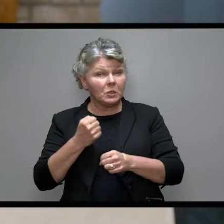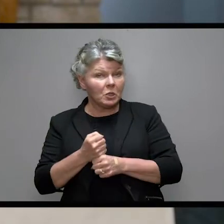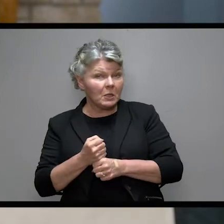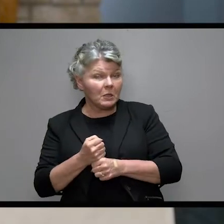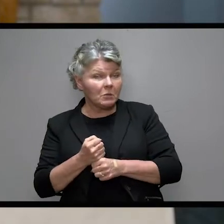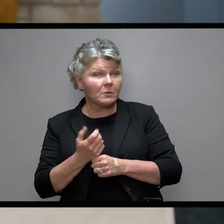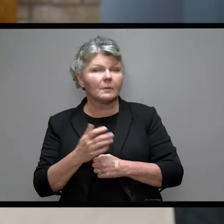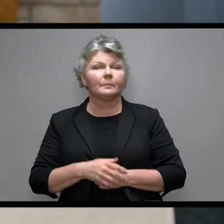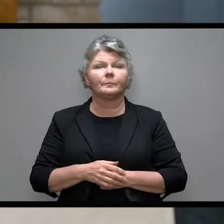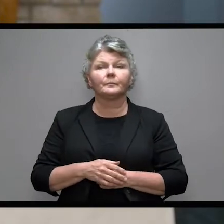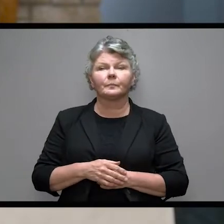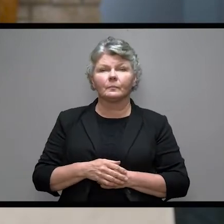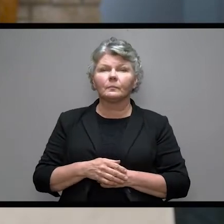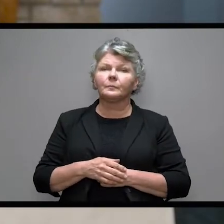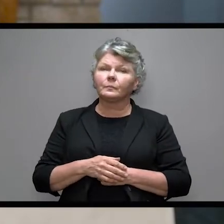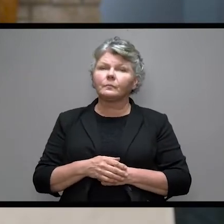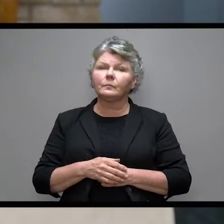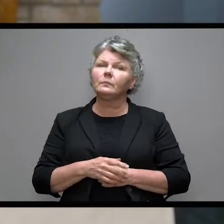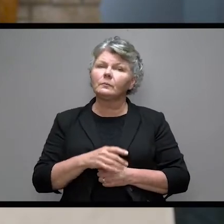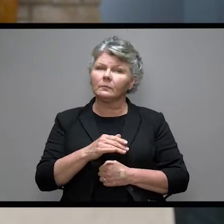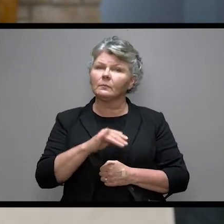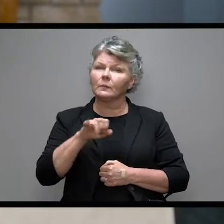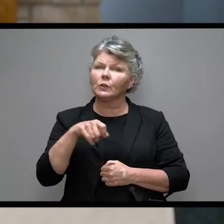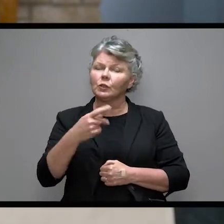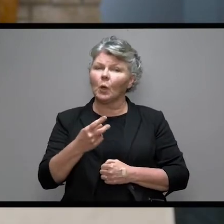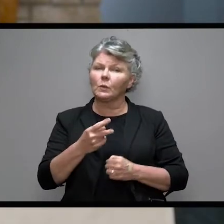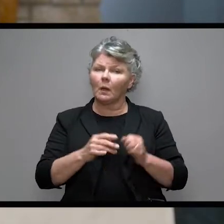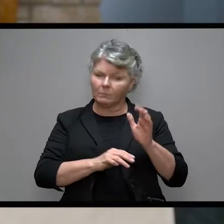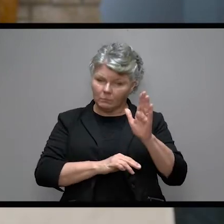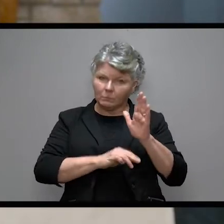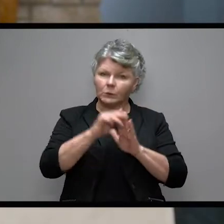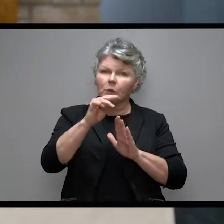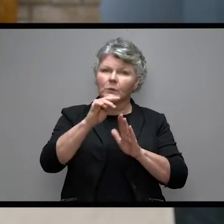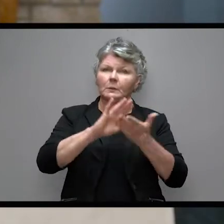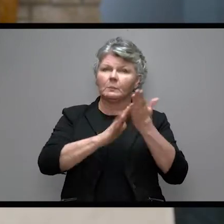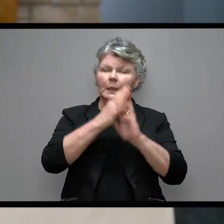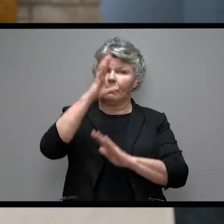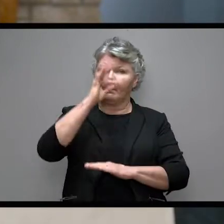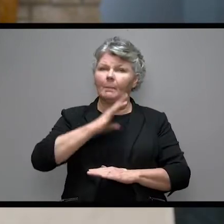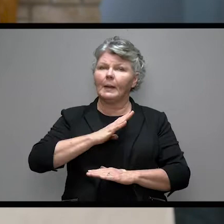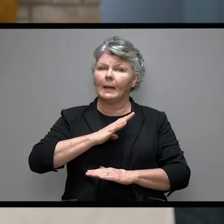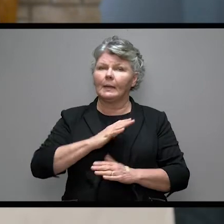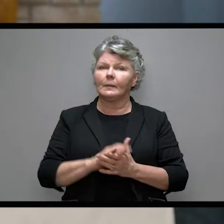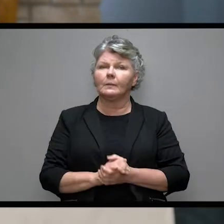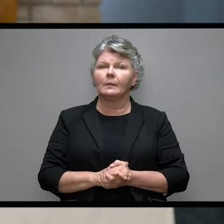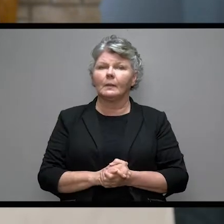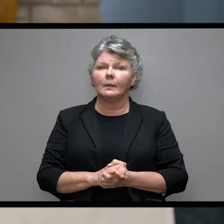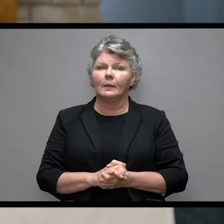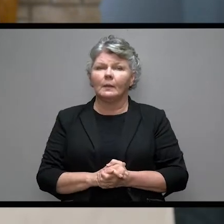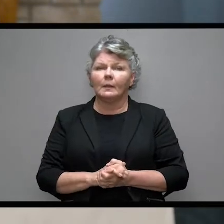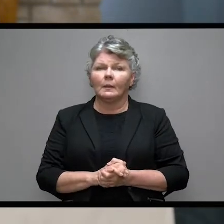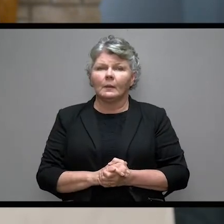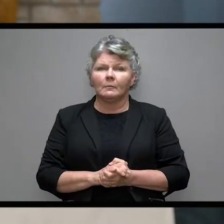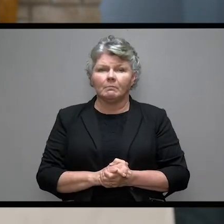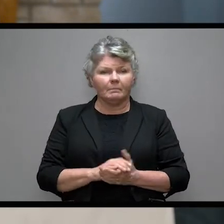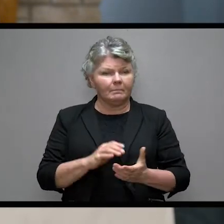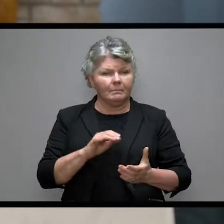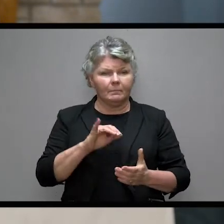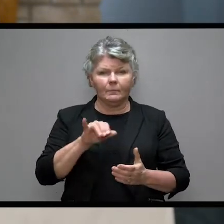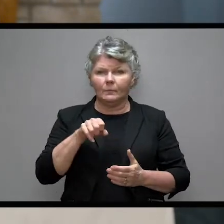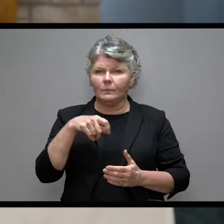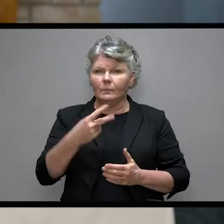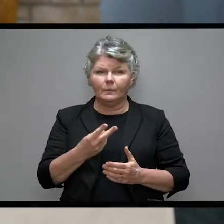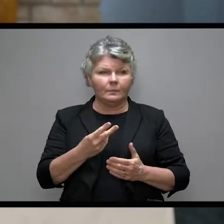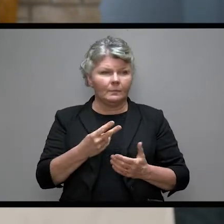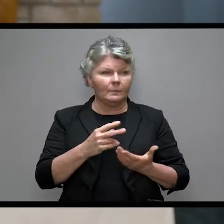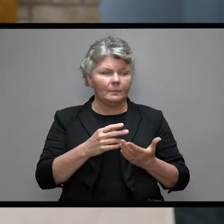Long enough for Joseph to mature into responsible manhood. Long enough for him to gain trust and show